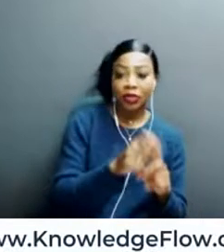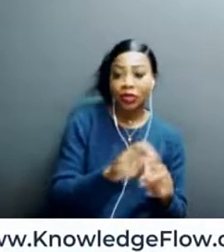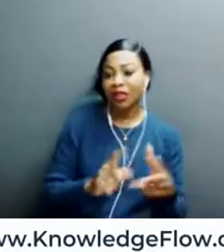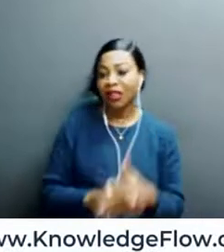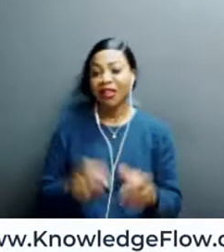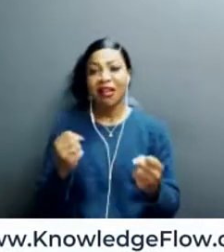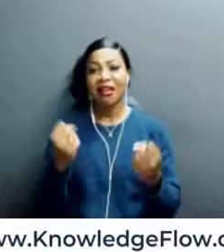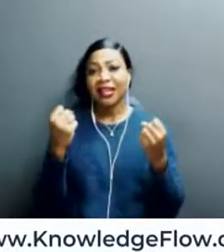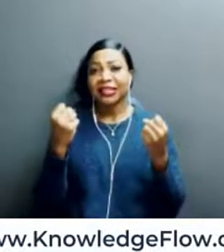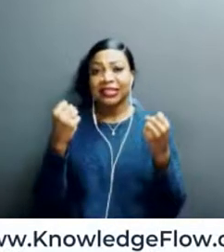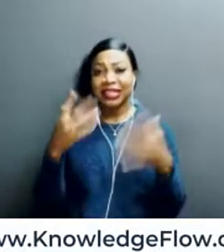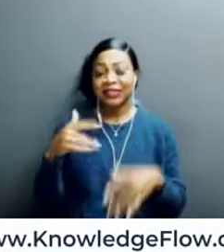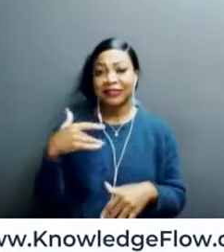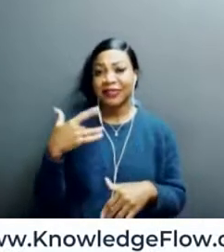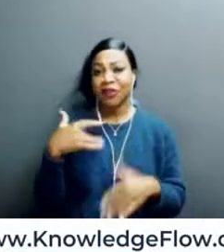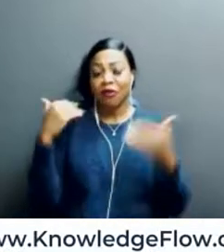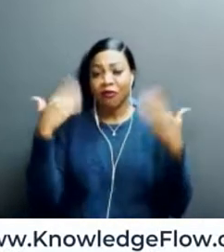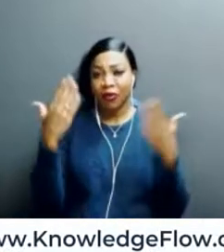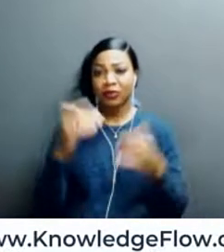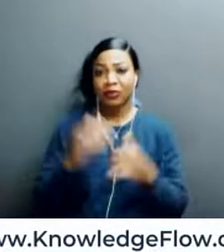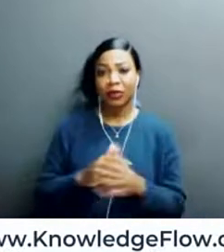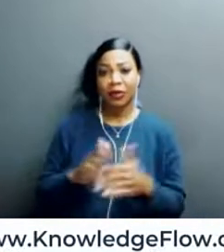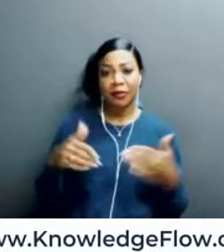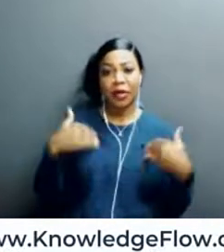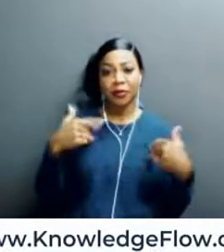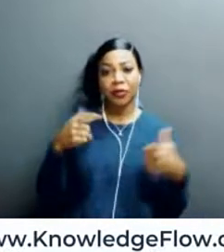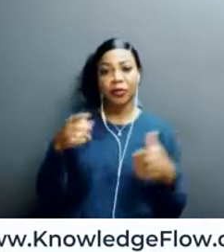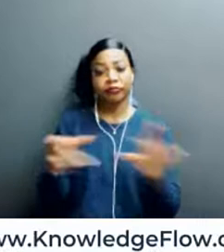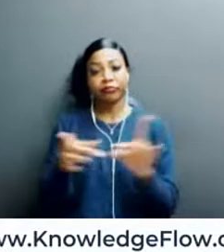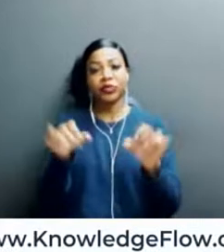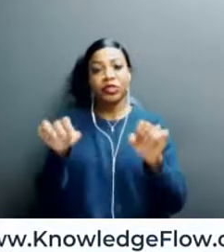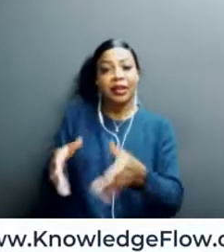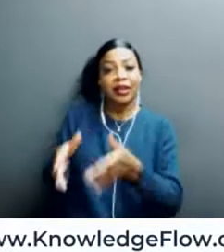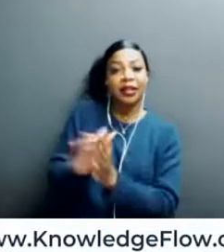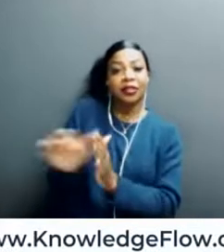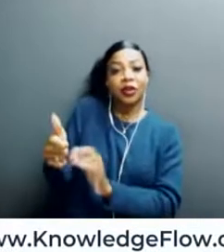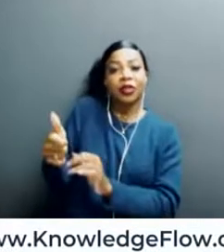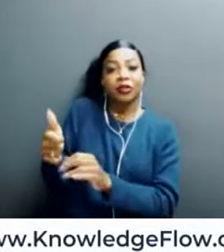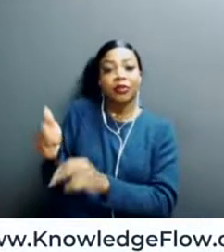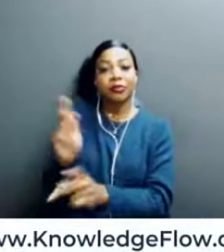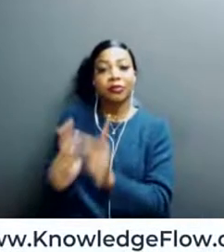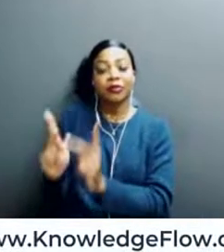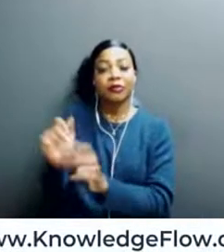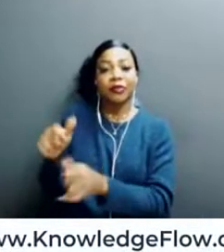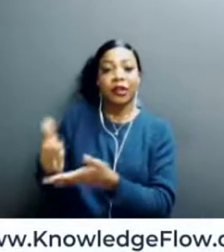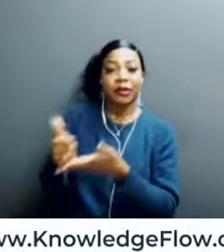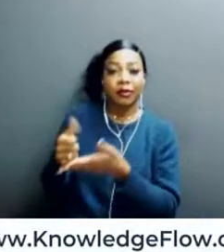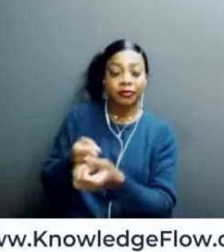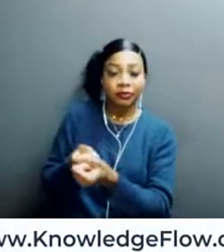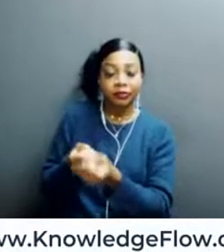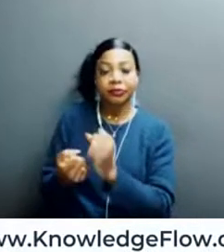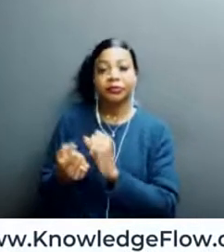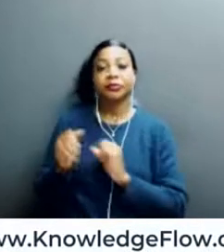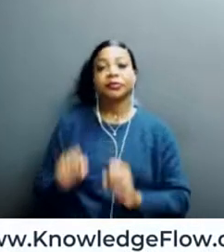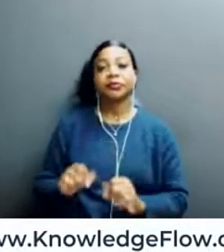sound a little daunting. So, I'm glad you mentioned this. And that kind of brings me, as you were talking about, you